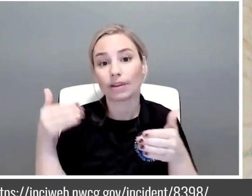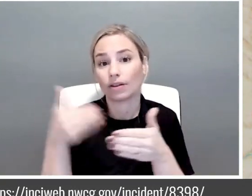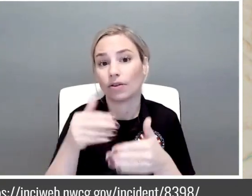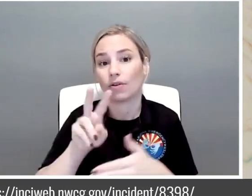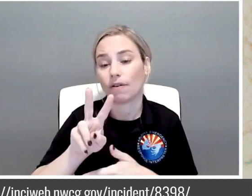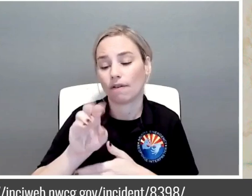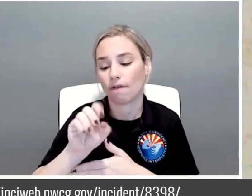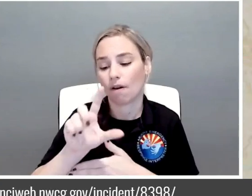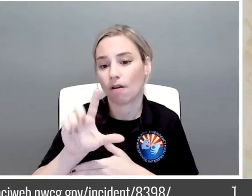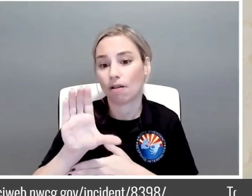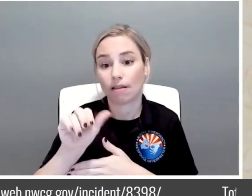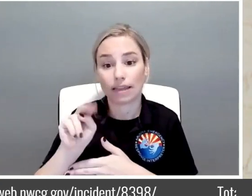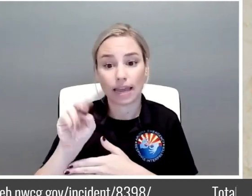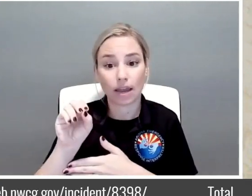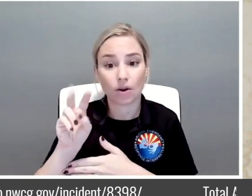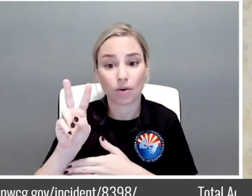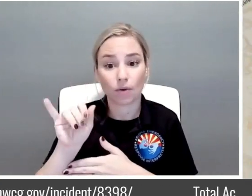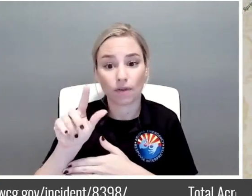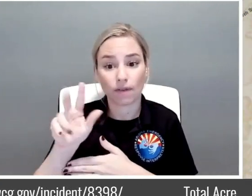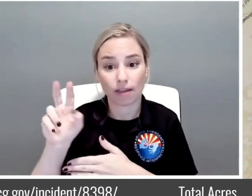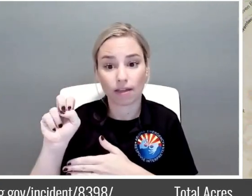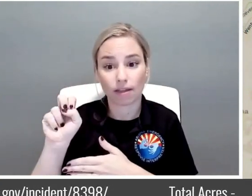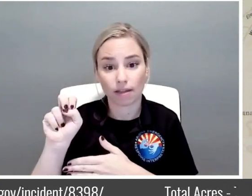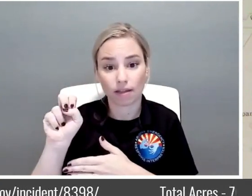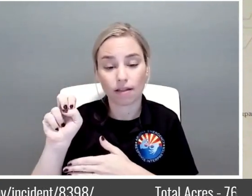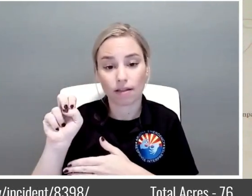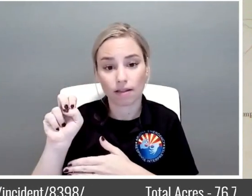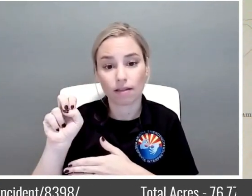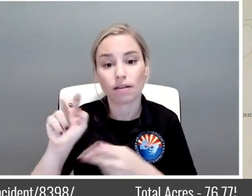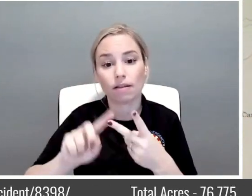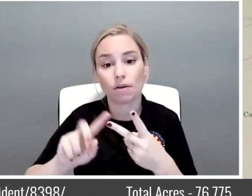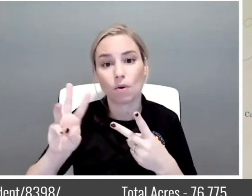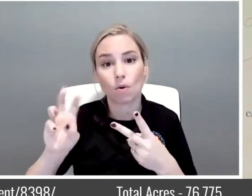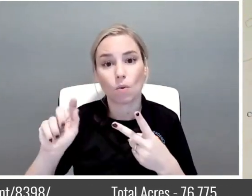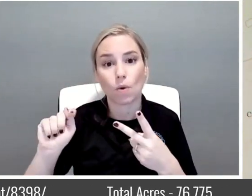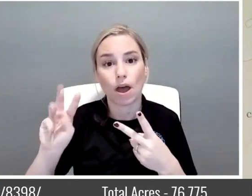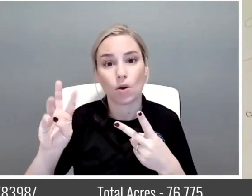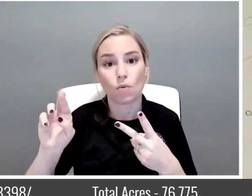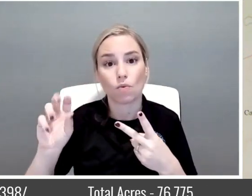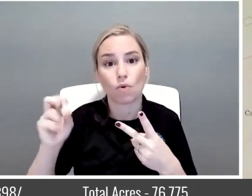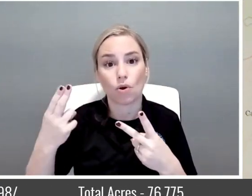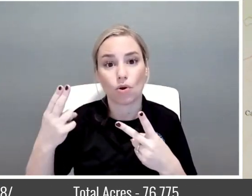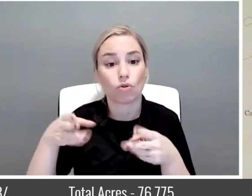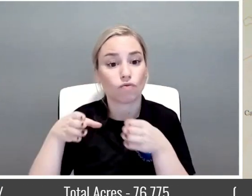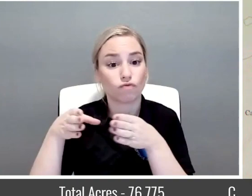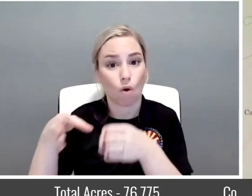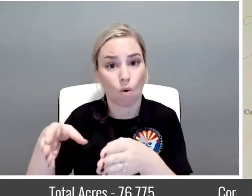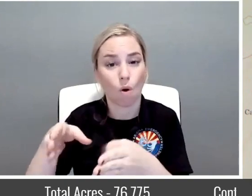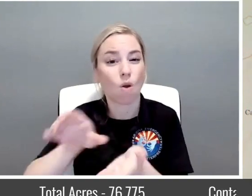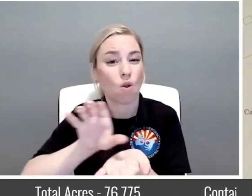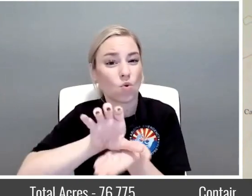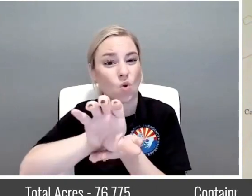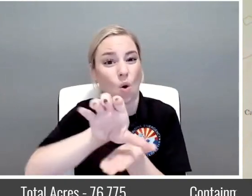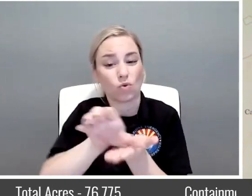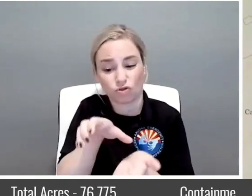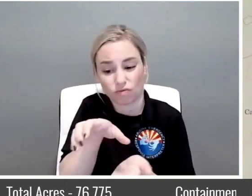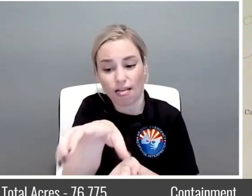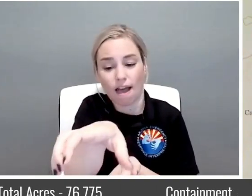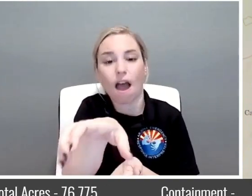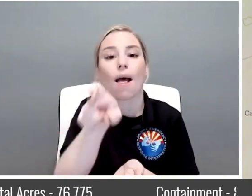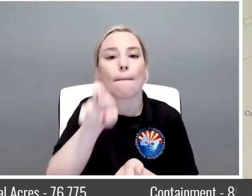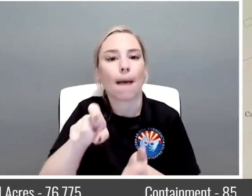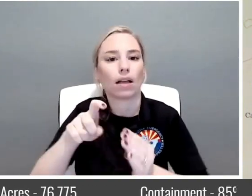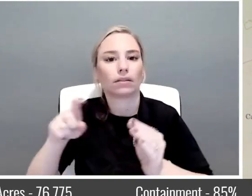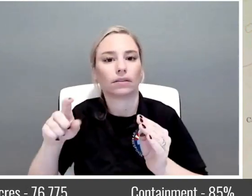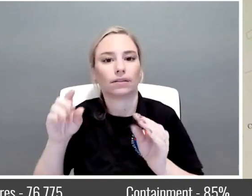the Wetworth Road, we've got several dozer lines that they're still repairing, improving the roads, taking down the dozer berms,